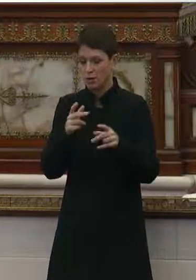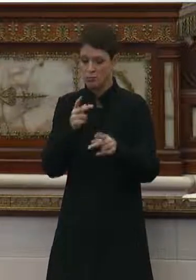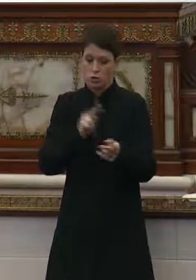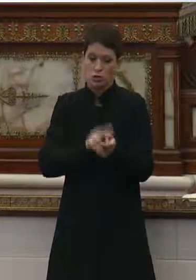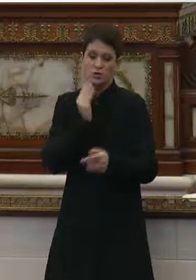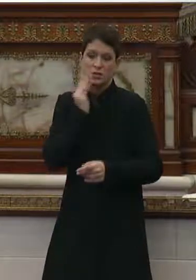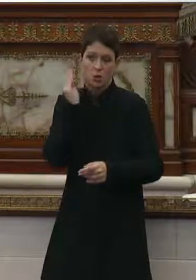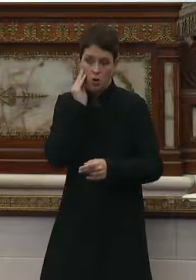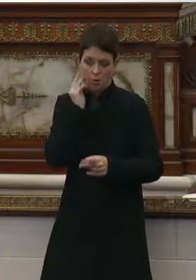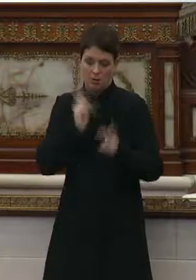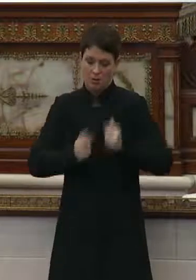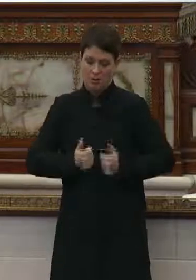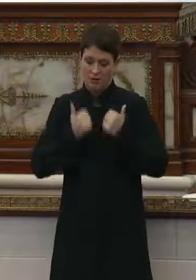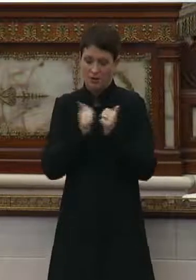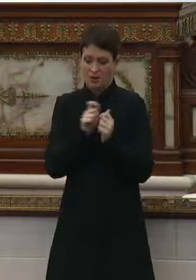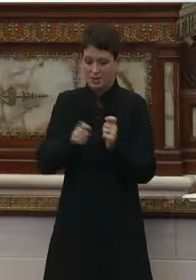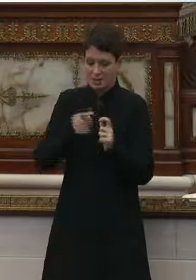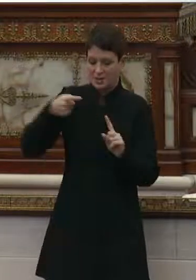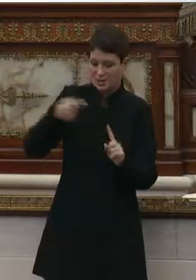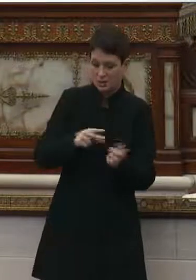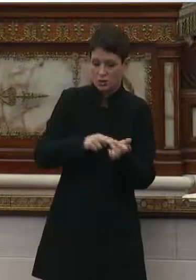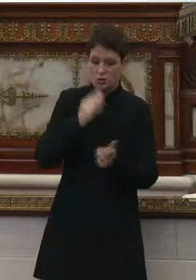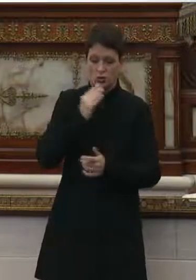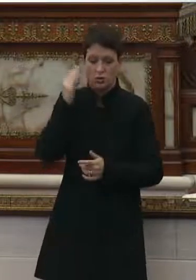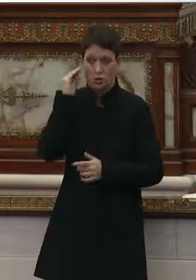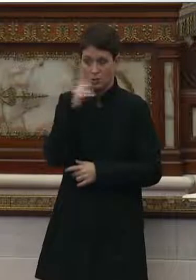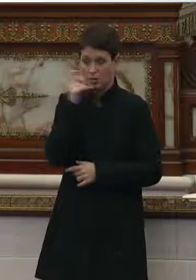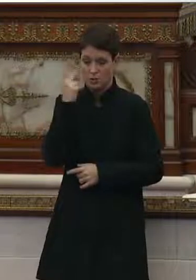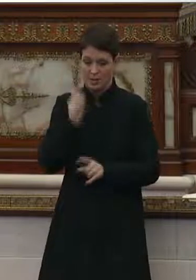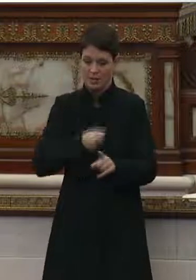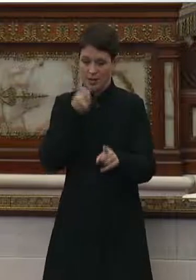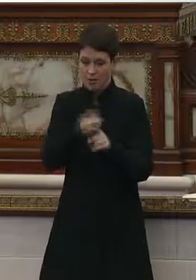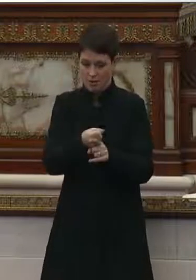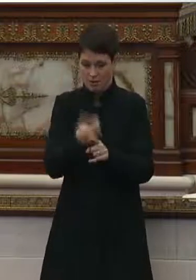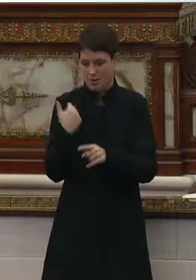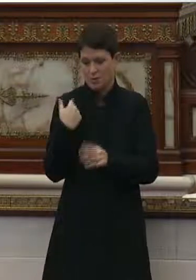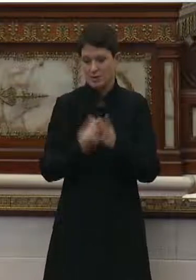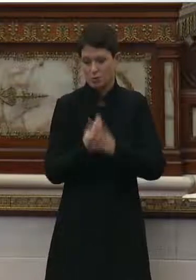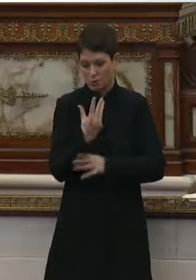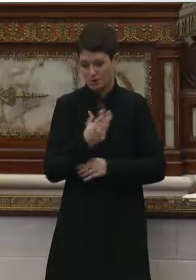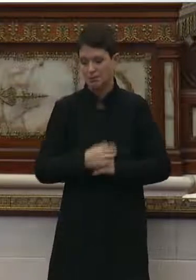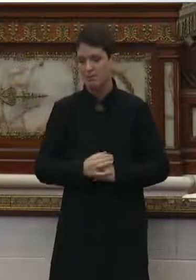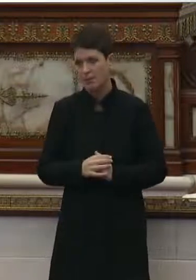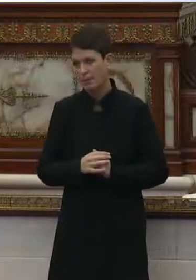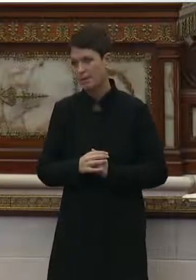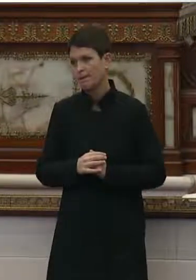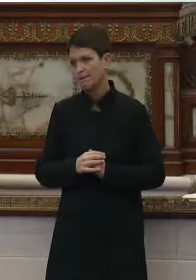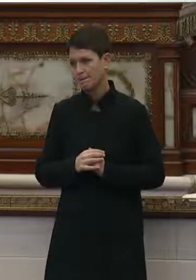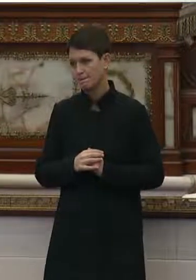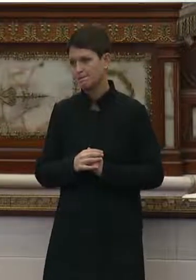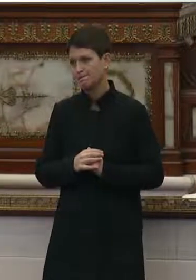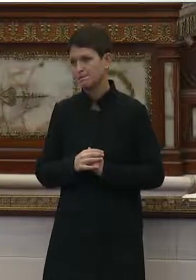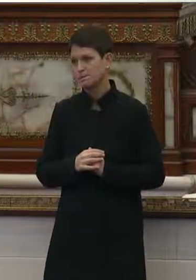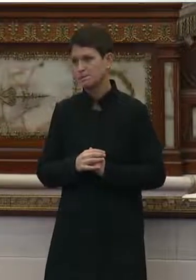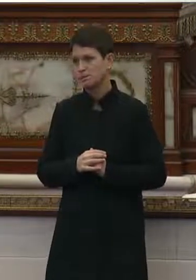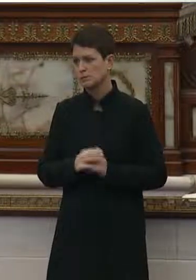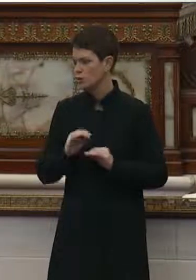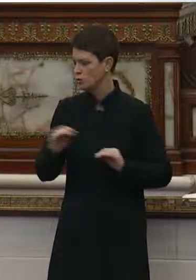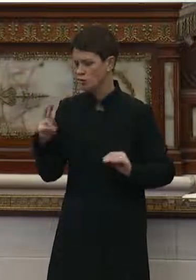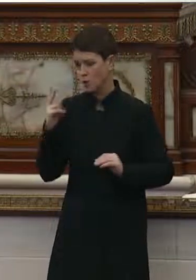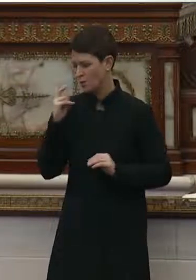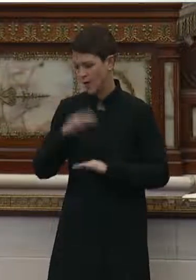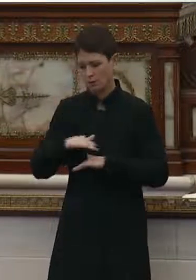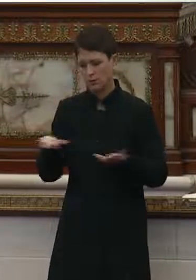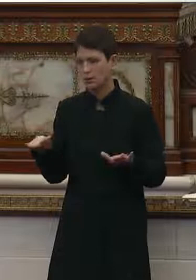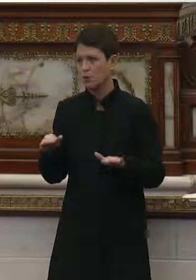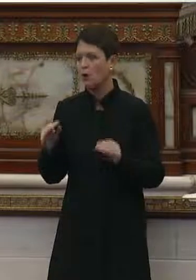care facilities, nursing homes particularly, especially because we saw how hard they were hit in the spring. We are, no question, we